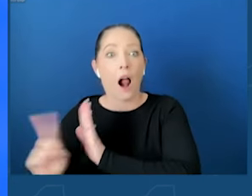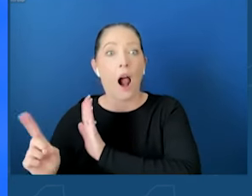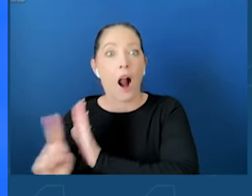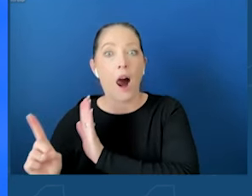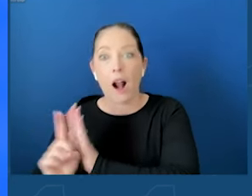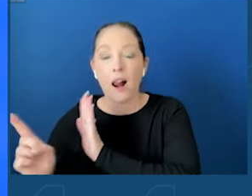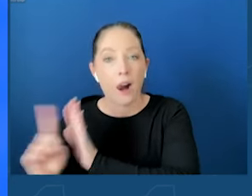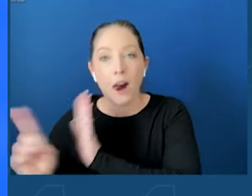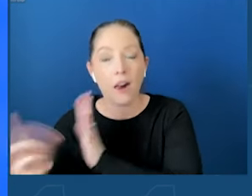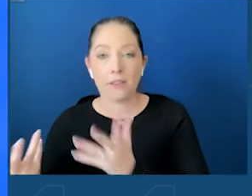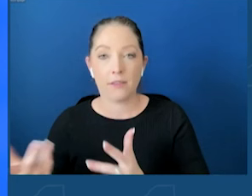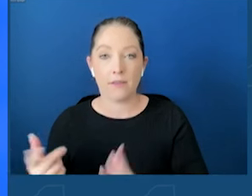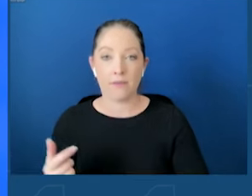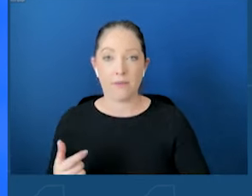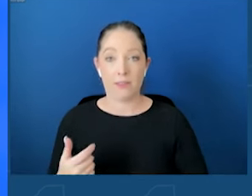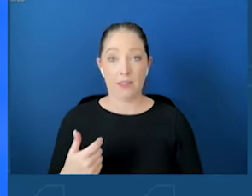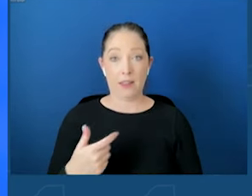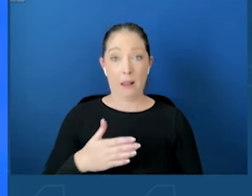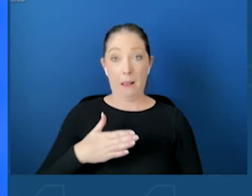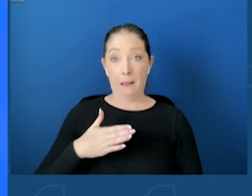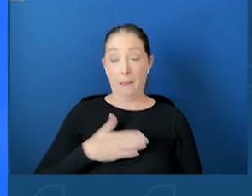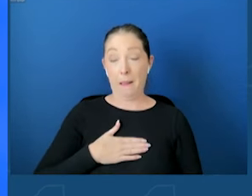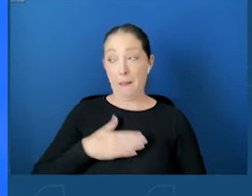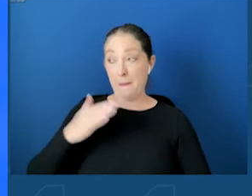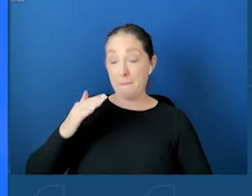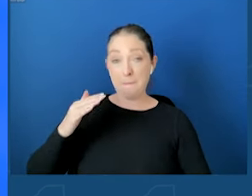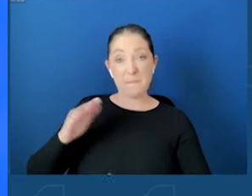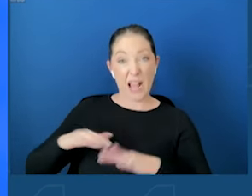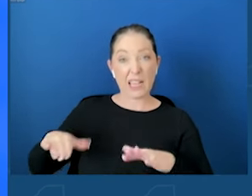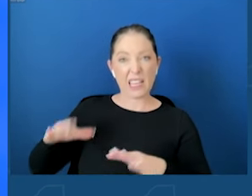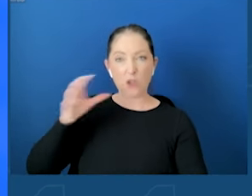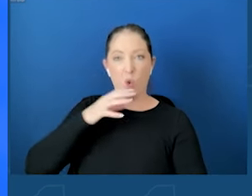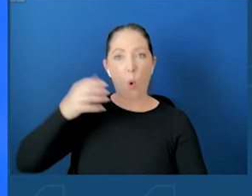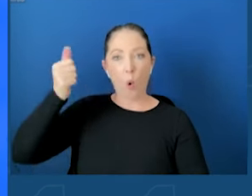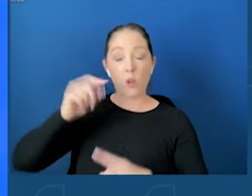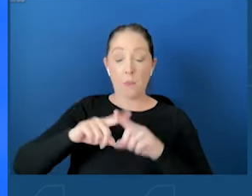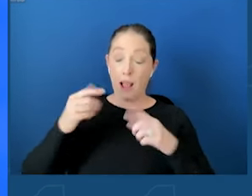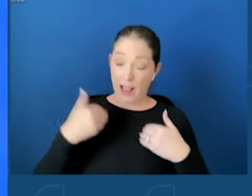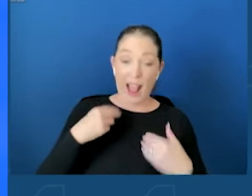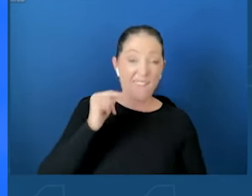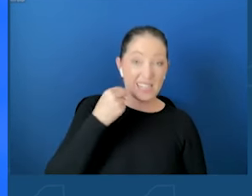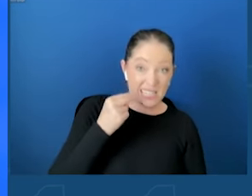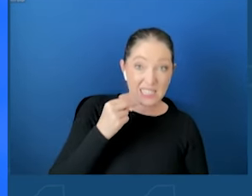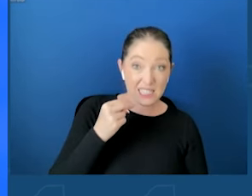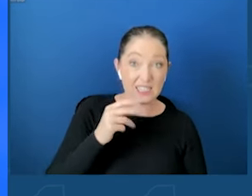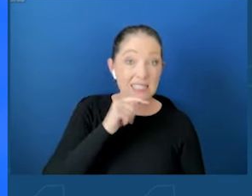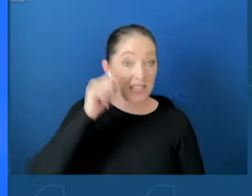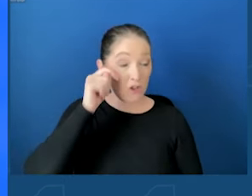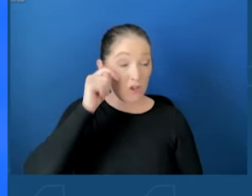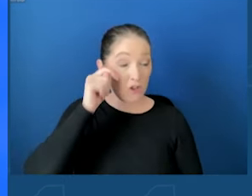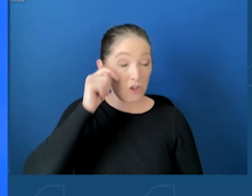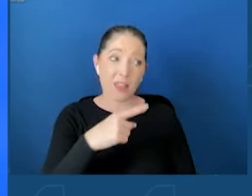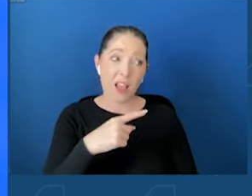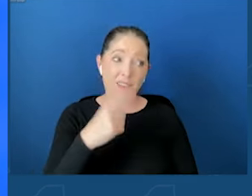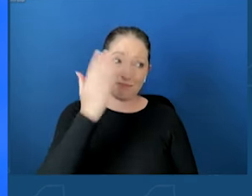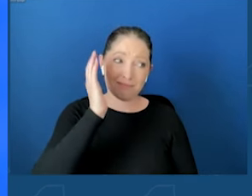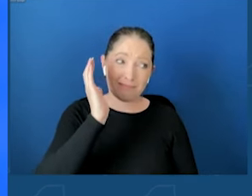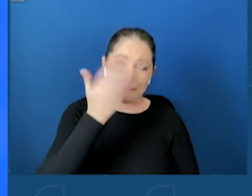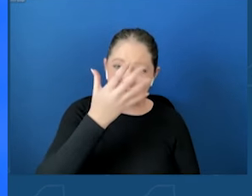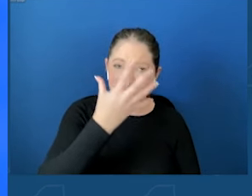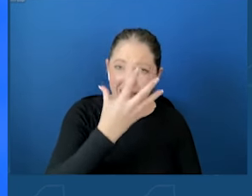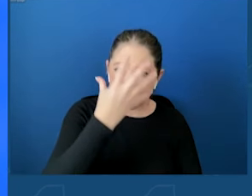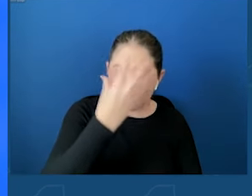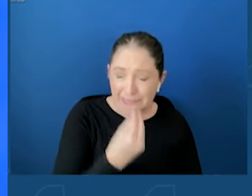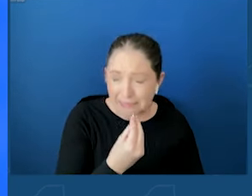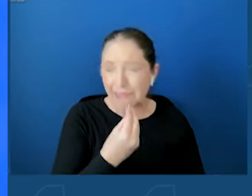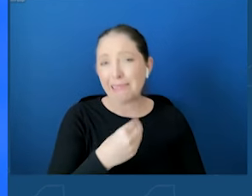I've got nieces. I've got teenagers in my family. They look tired the next day because everybody's talking all night long. We can change